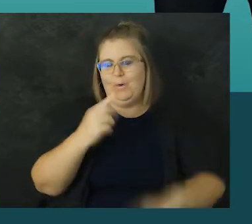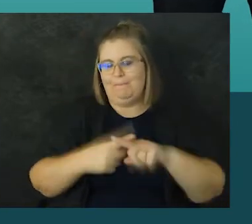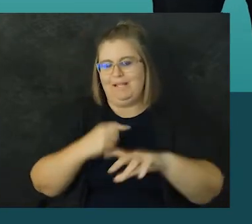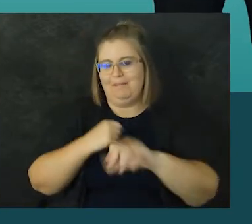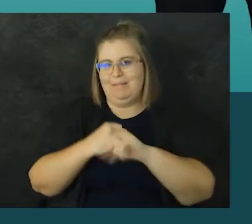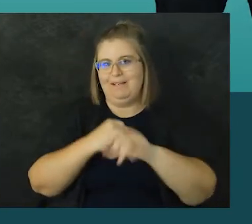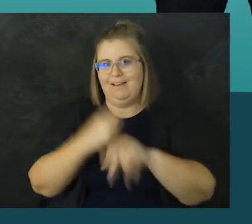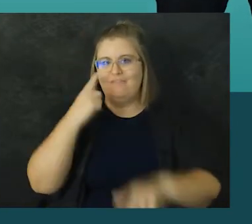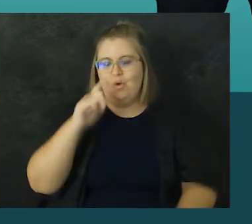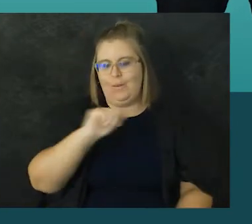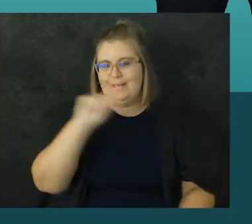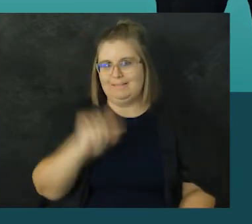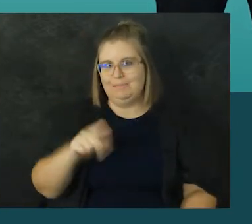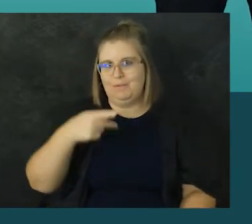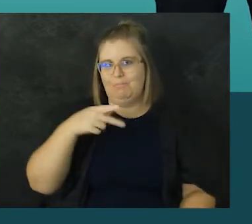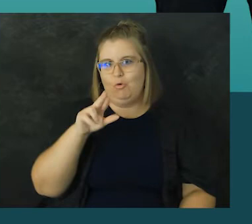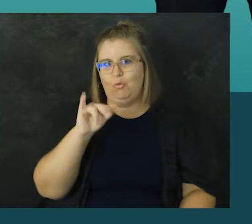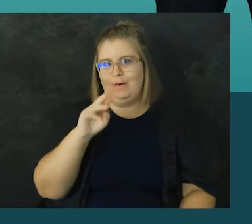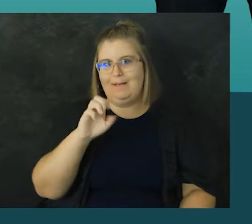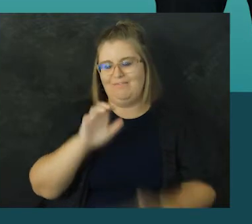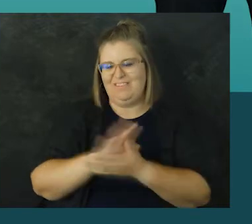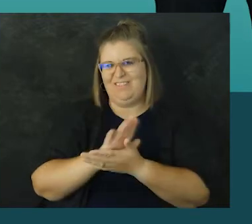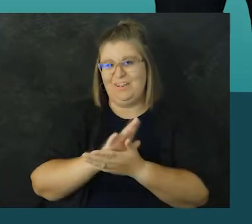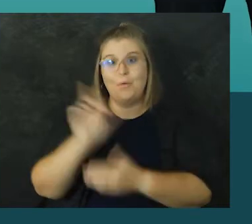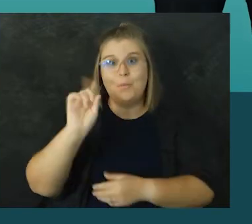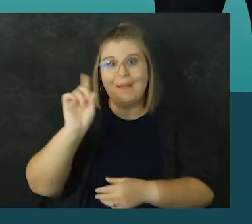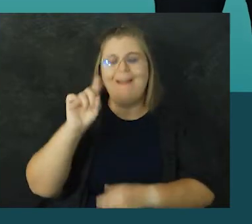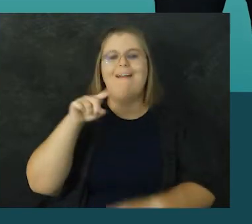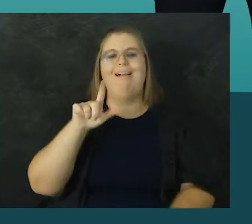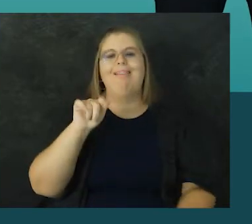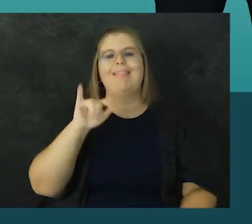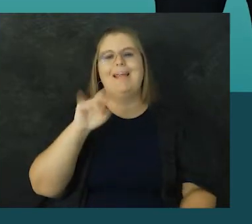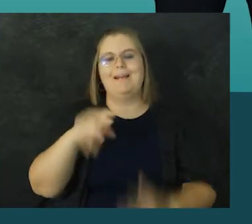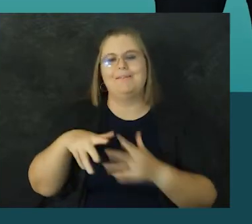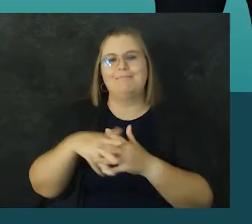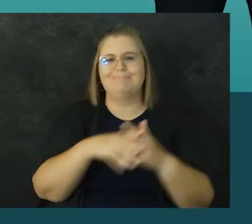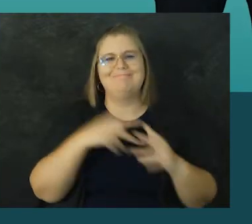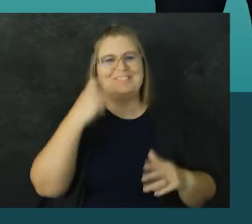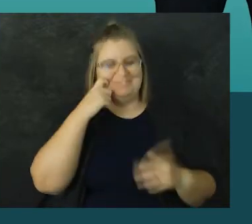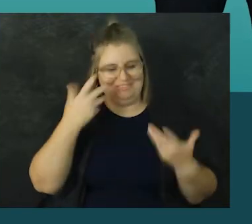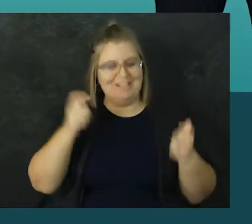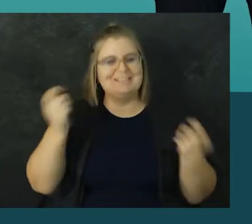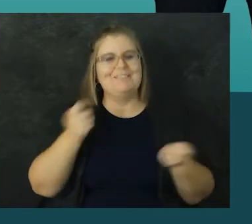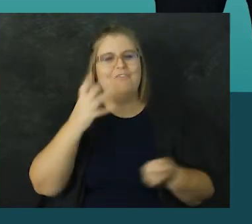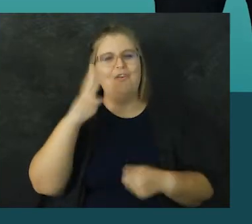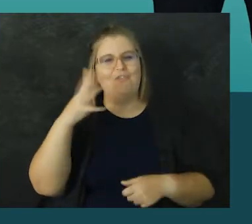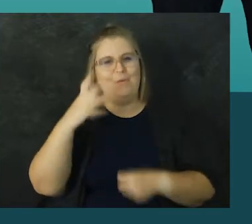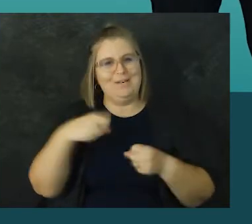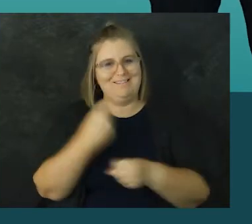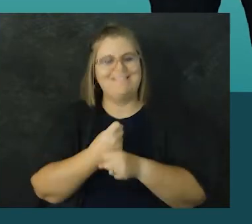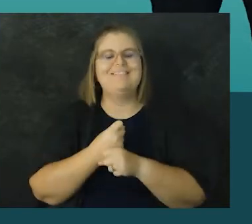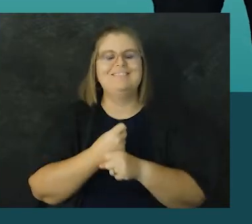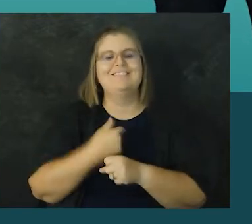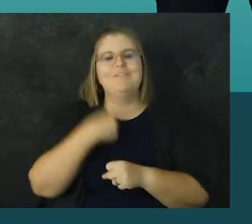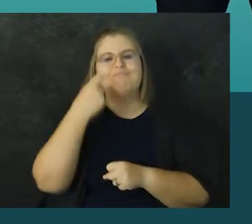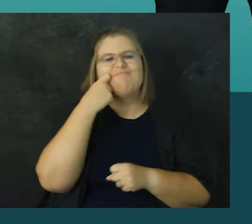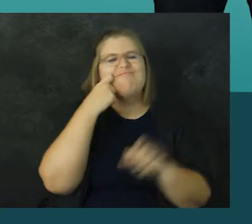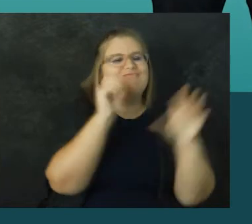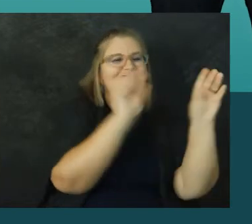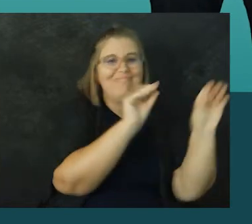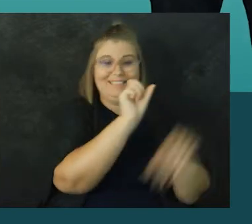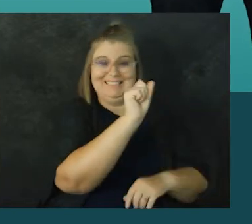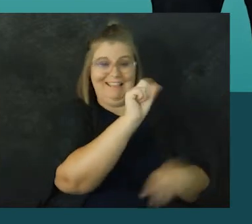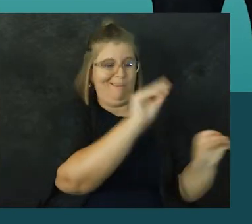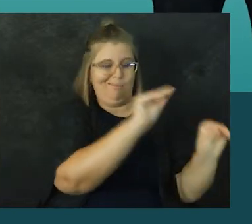my name is Danny Marin, and I'm the head of public relations and publicity for Amazon Prime Video in Latin America. I just celebrated my fourth anniversary